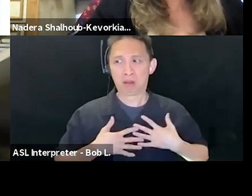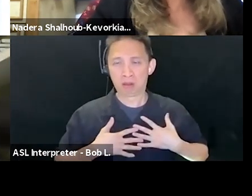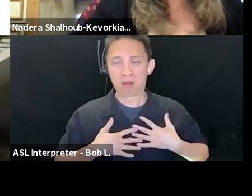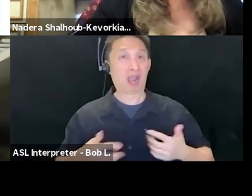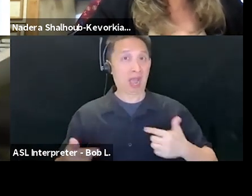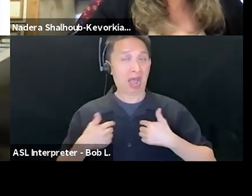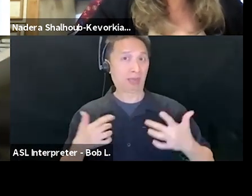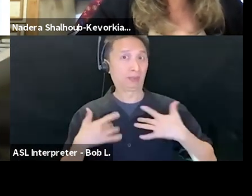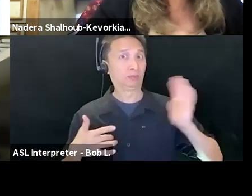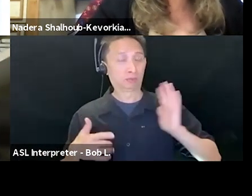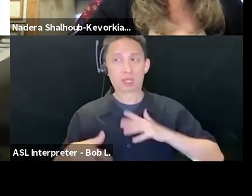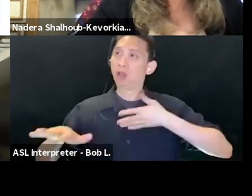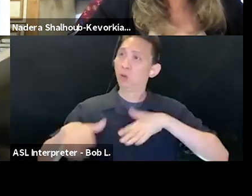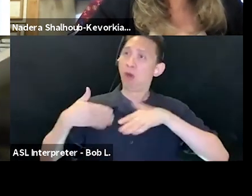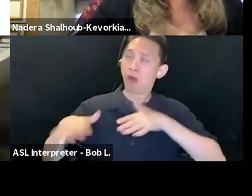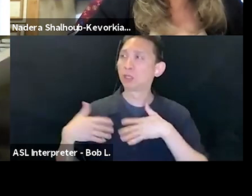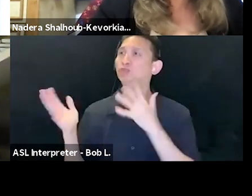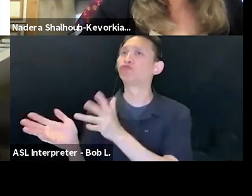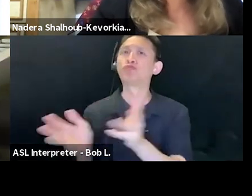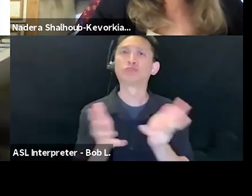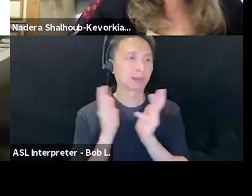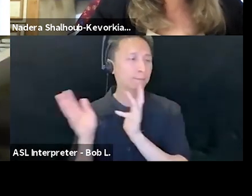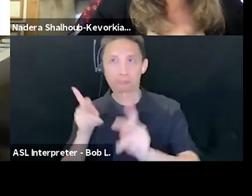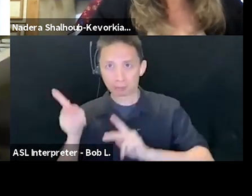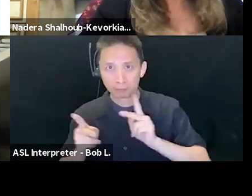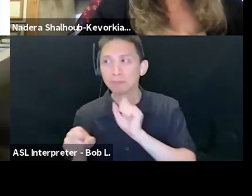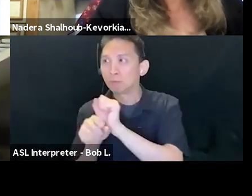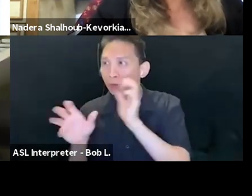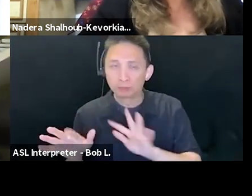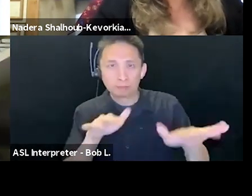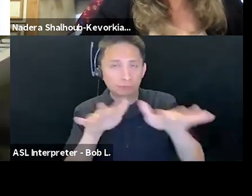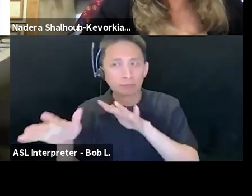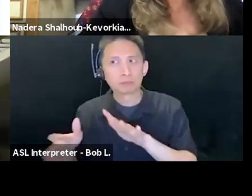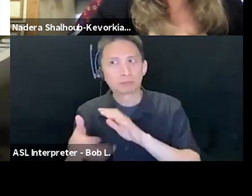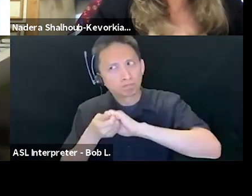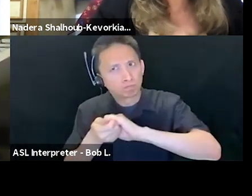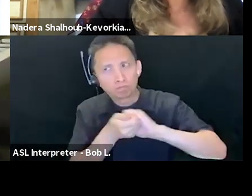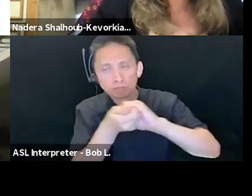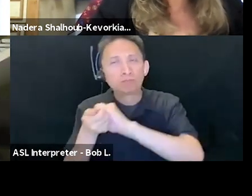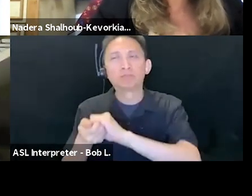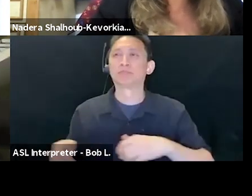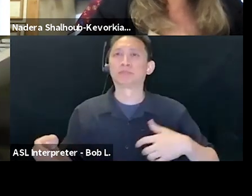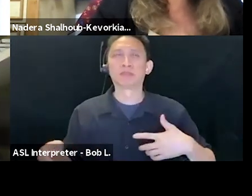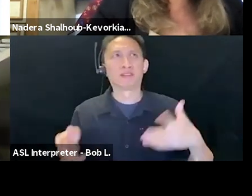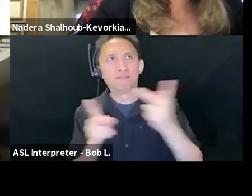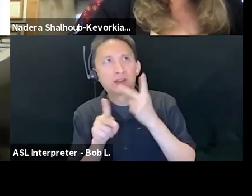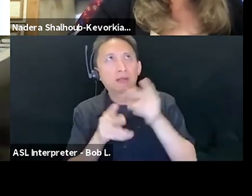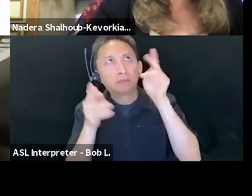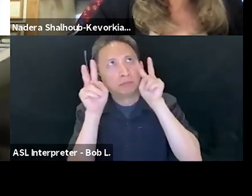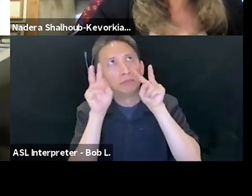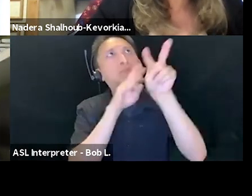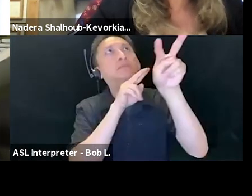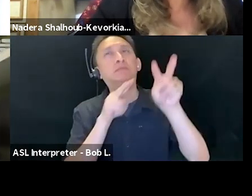friends, shop owners, and produce sellers to insist on our livability, togetherness, and maybe open path of hope amidst